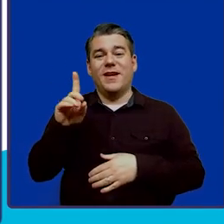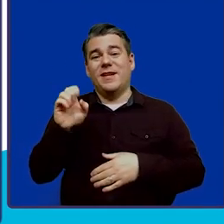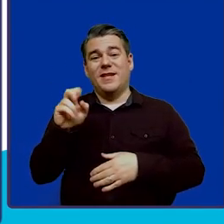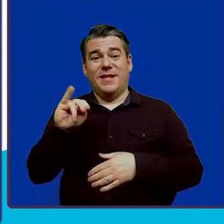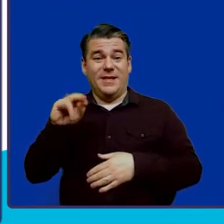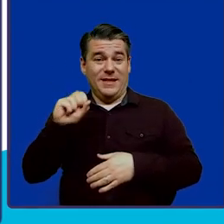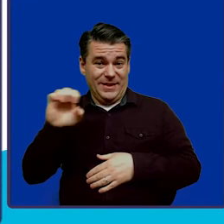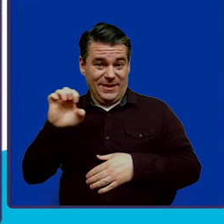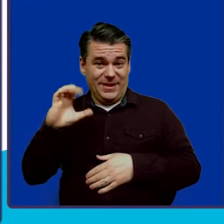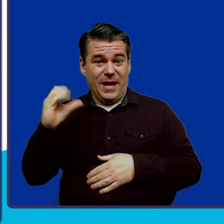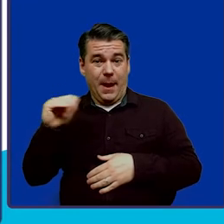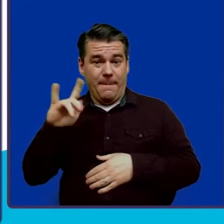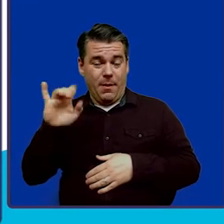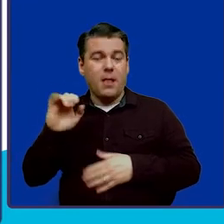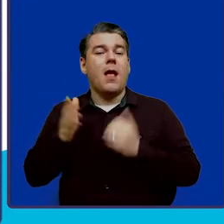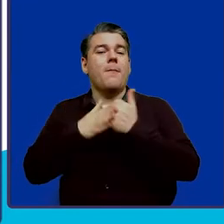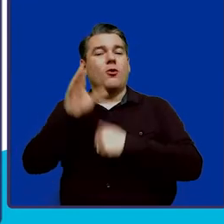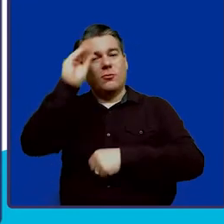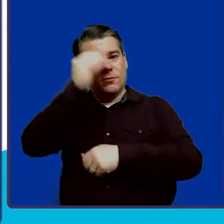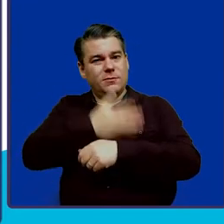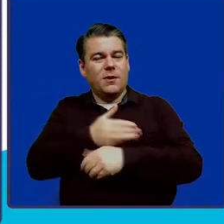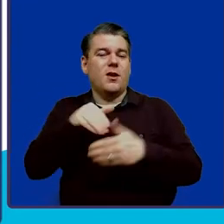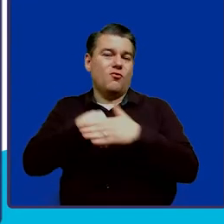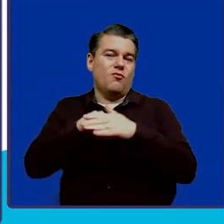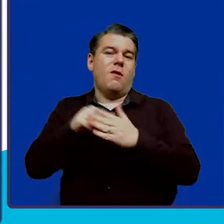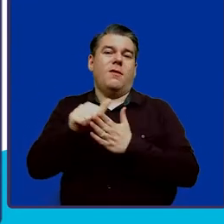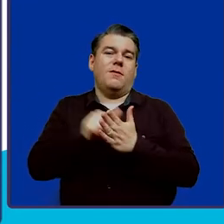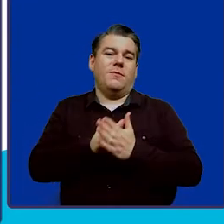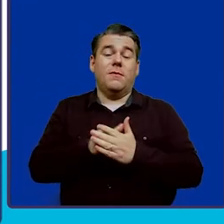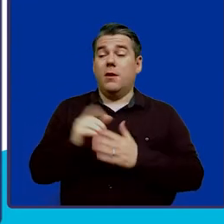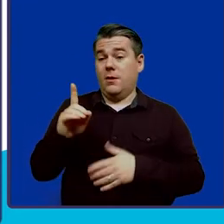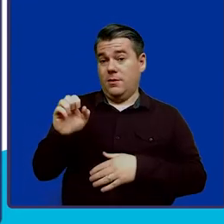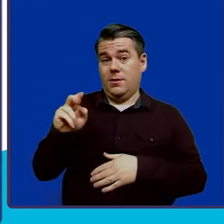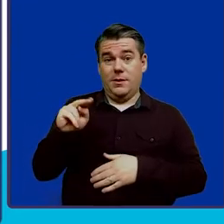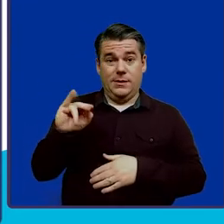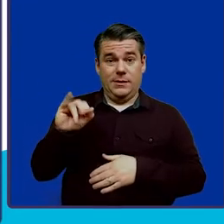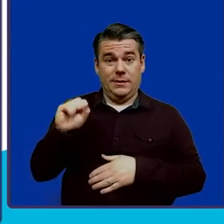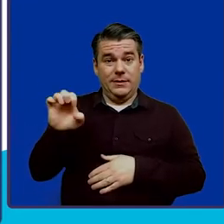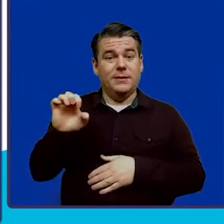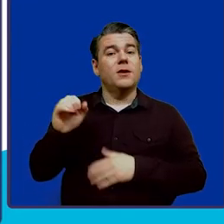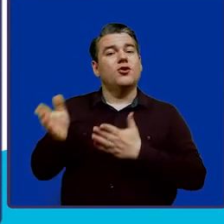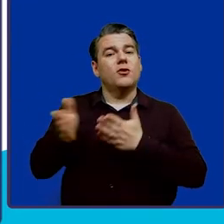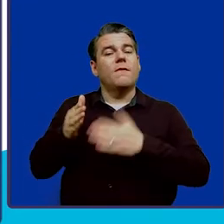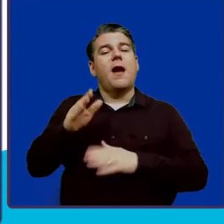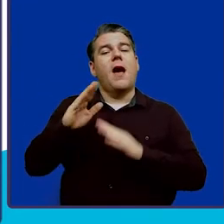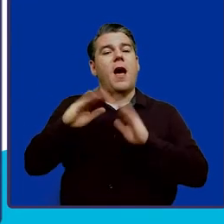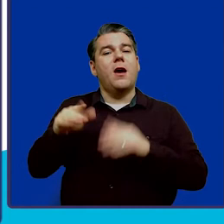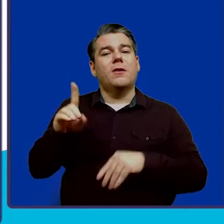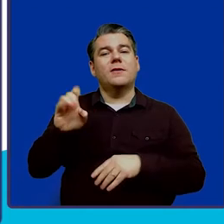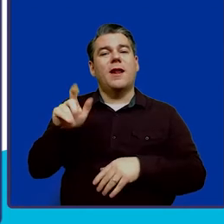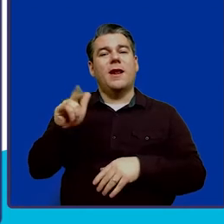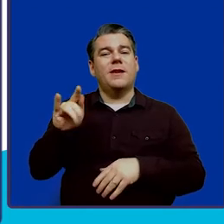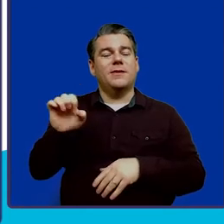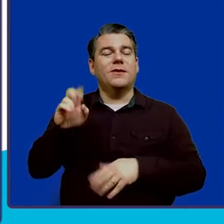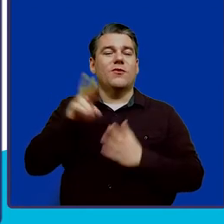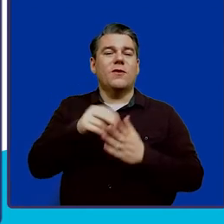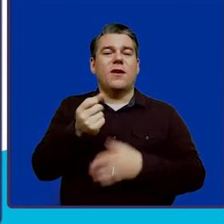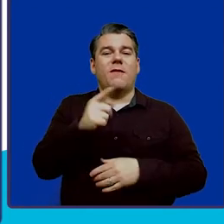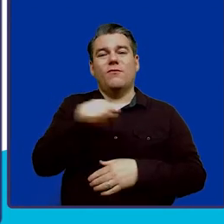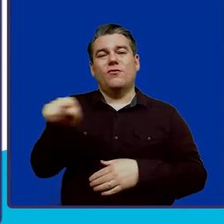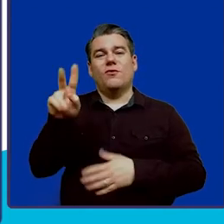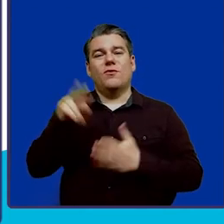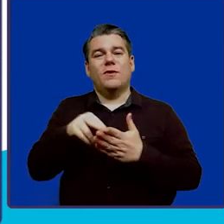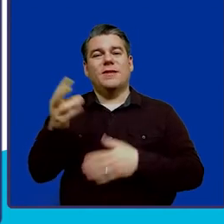her son Logan to enroll in an account. Denise served in the House of Delegates from 2011 through 2016